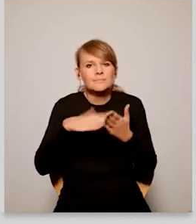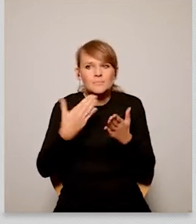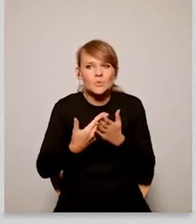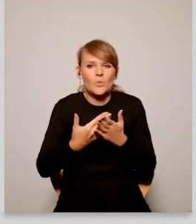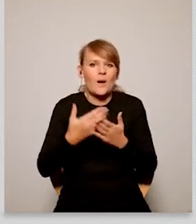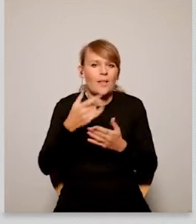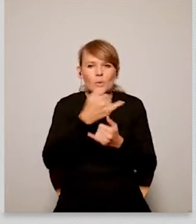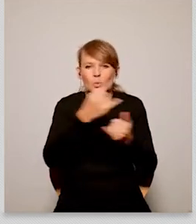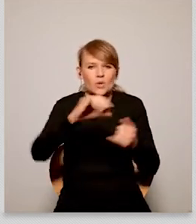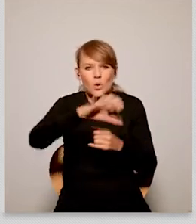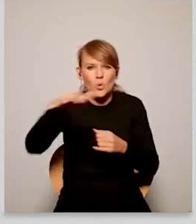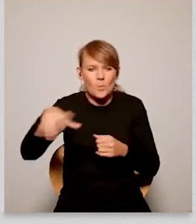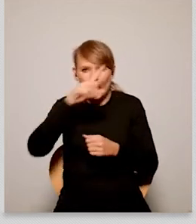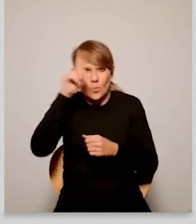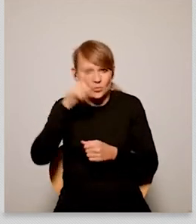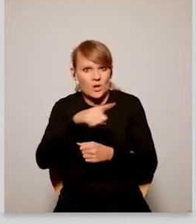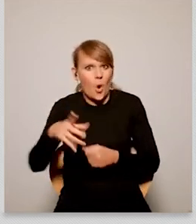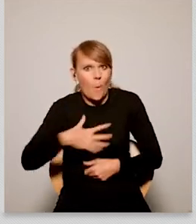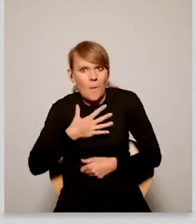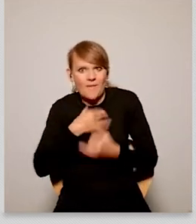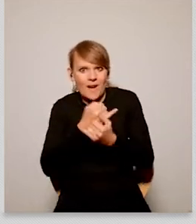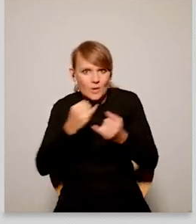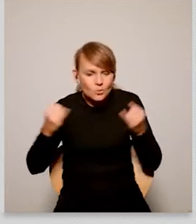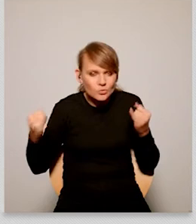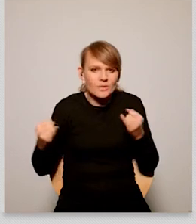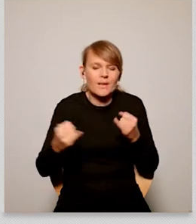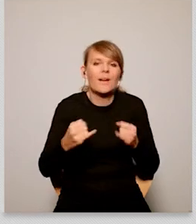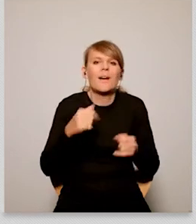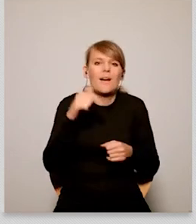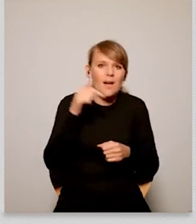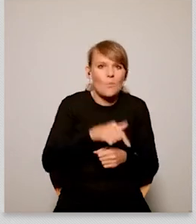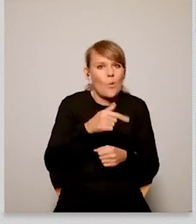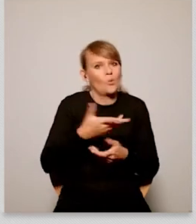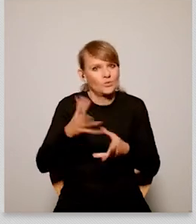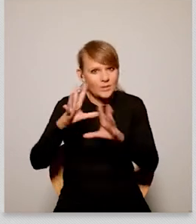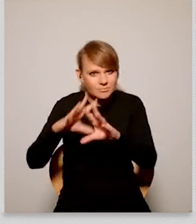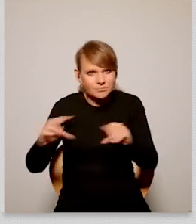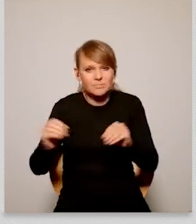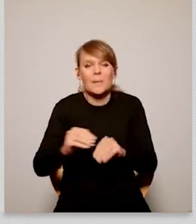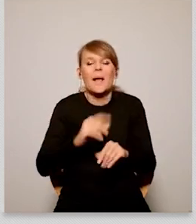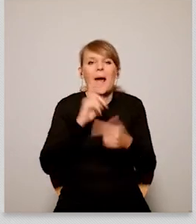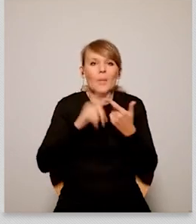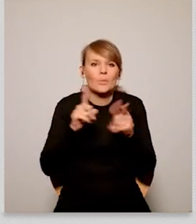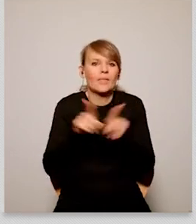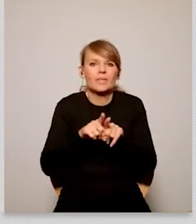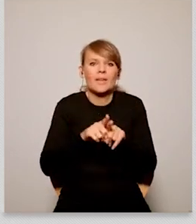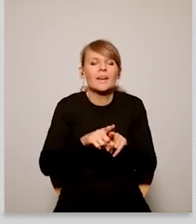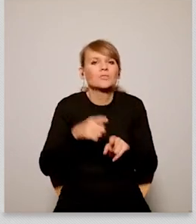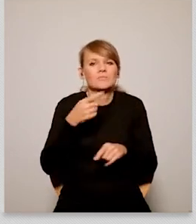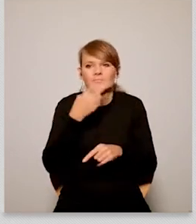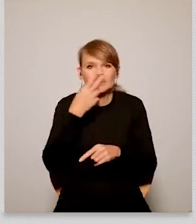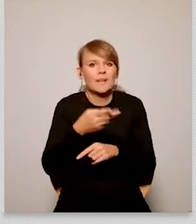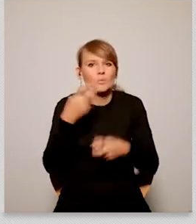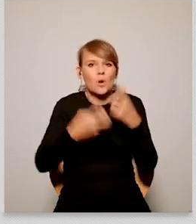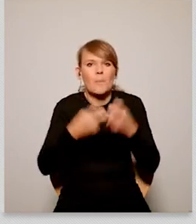it is actually a problem of taking um away the fear that people have